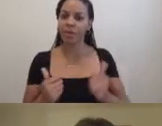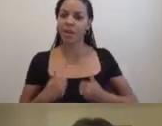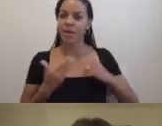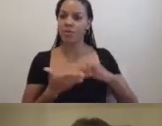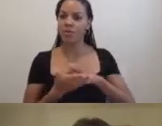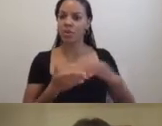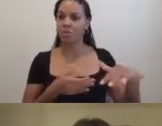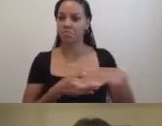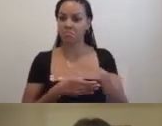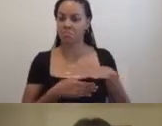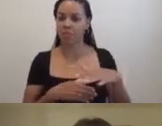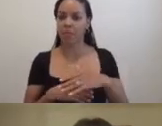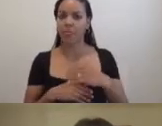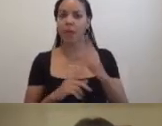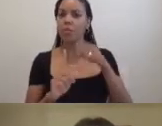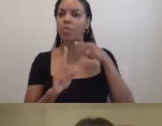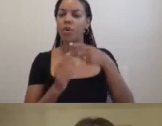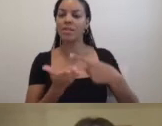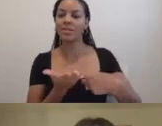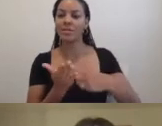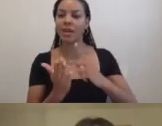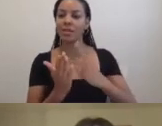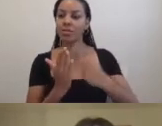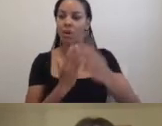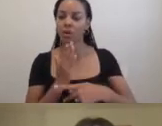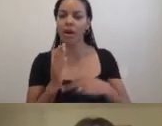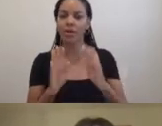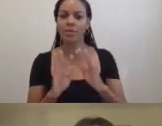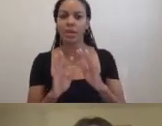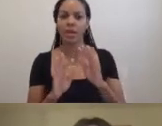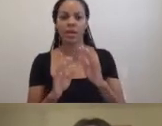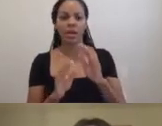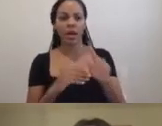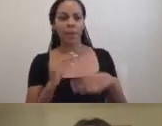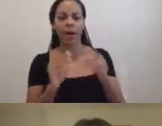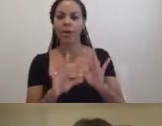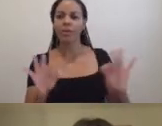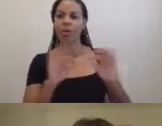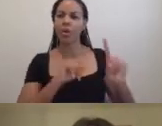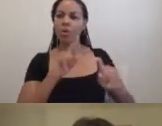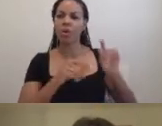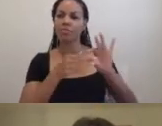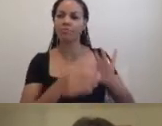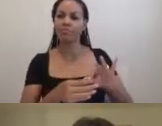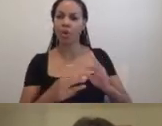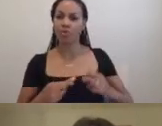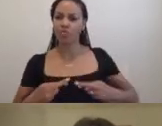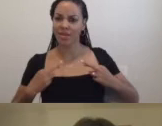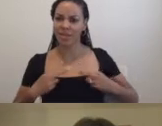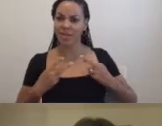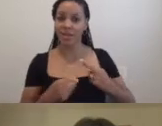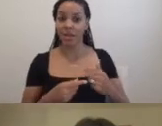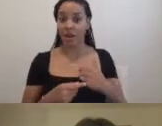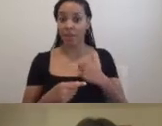discuss our programs in the context of critical questions around residencies. At that time, I was Director of Programs and